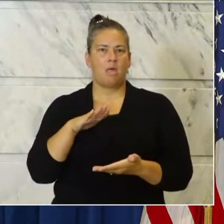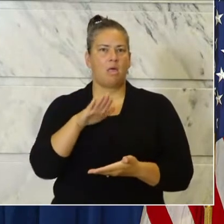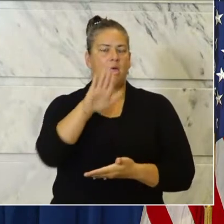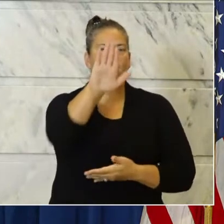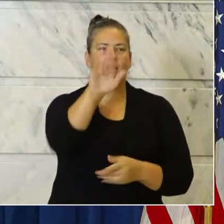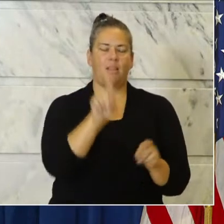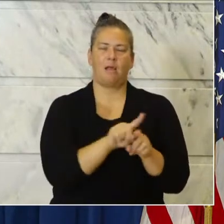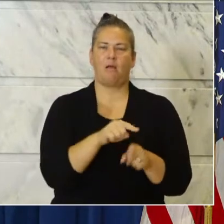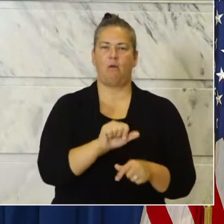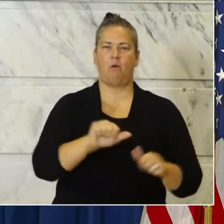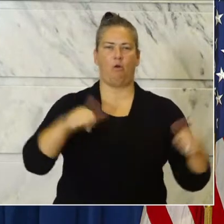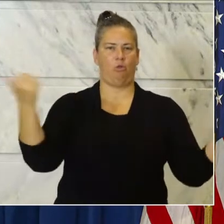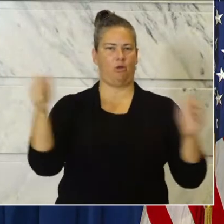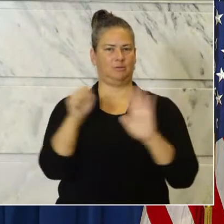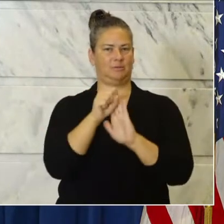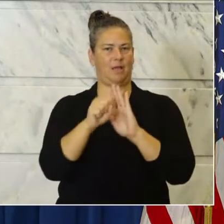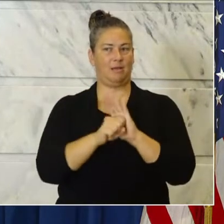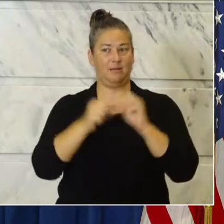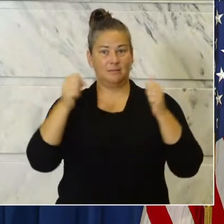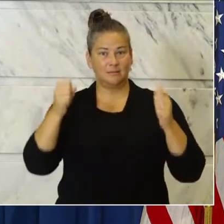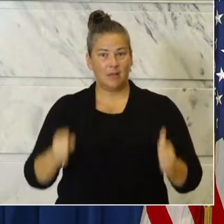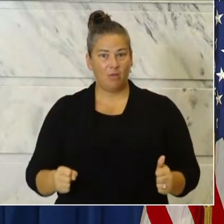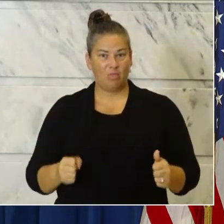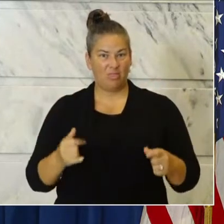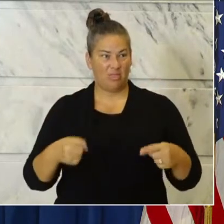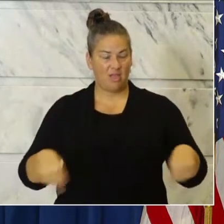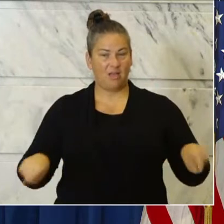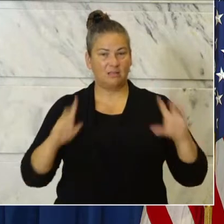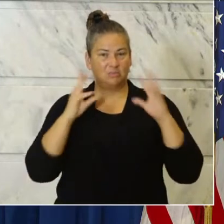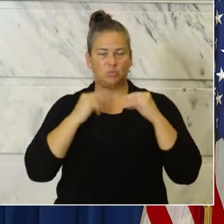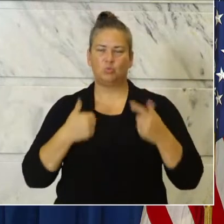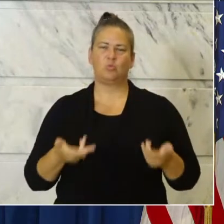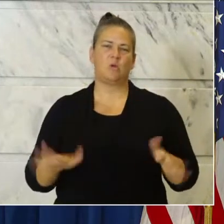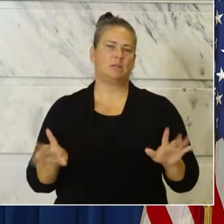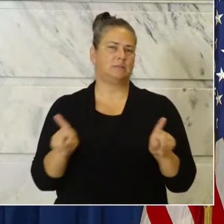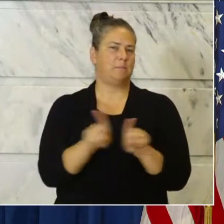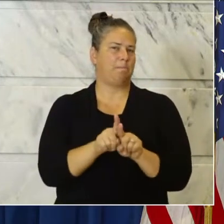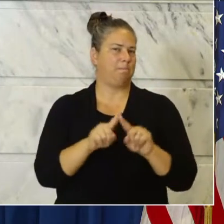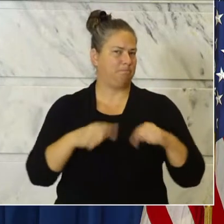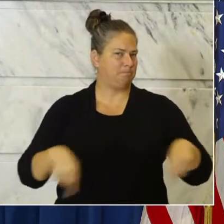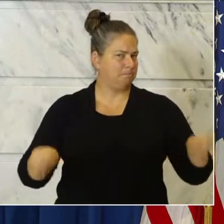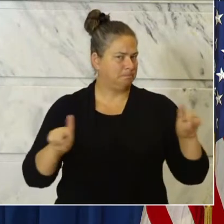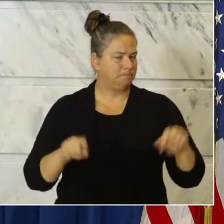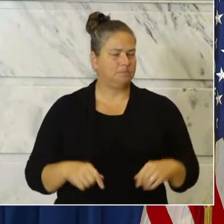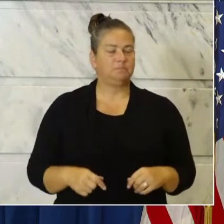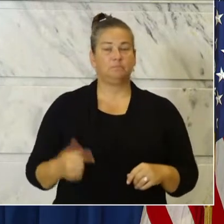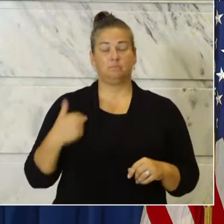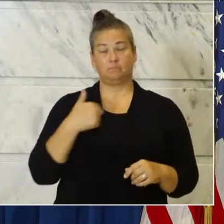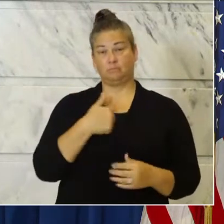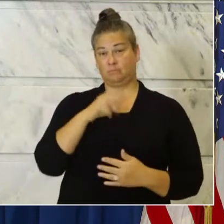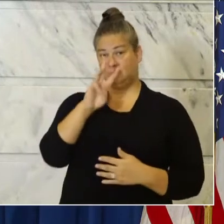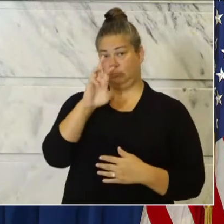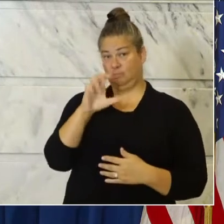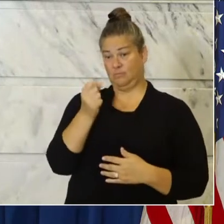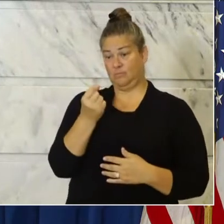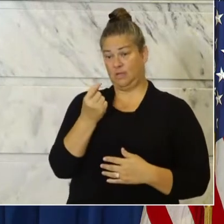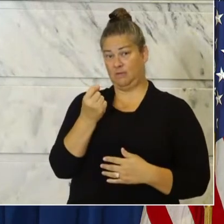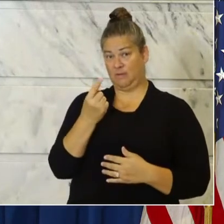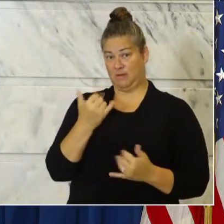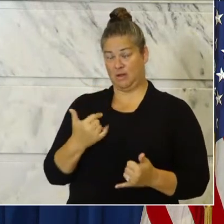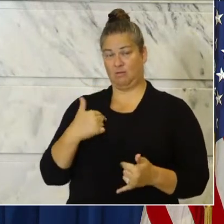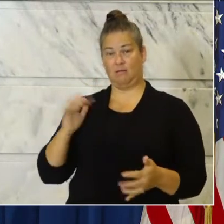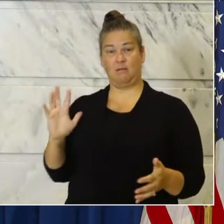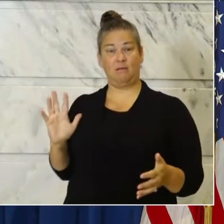that some states to our south and southwest are going through our 611 cases today bring us to a total